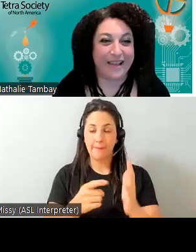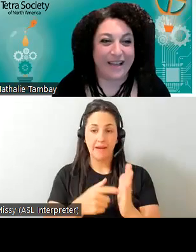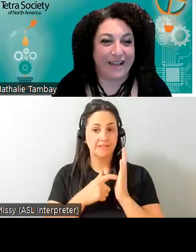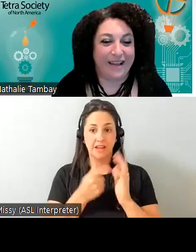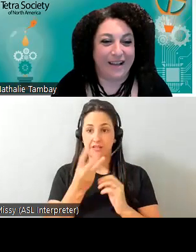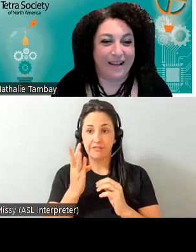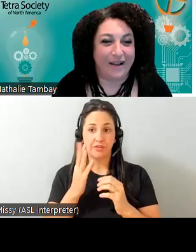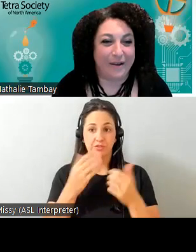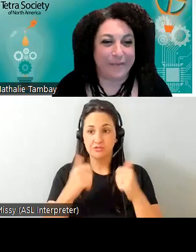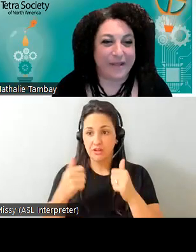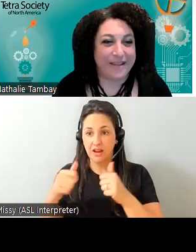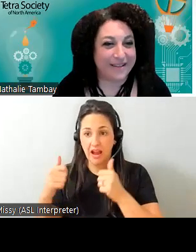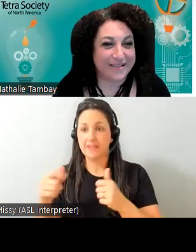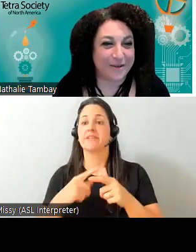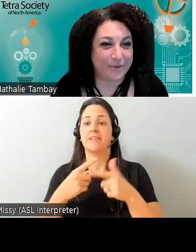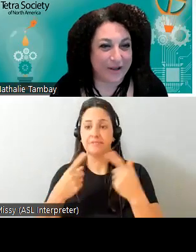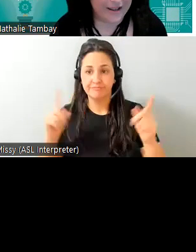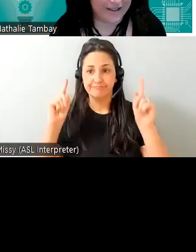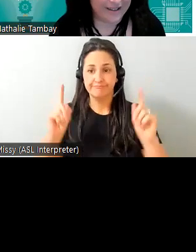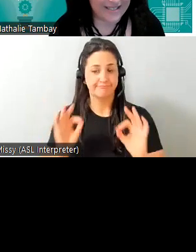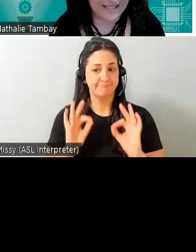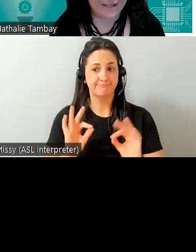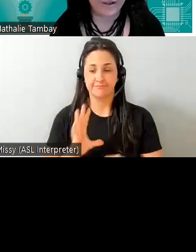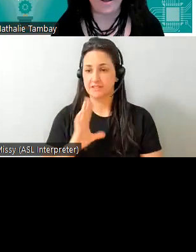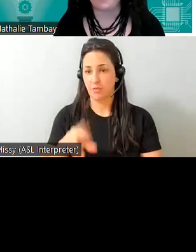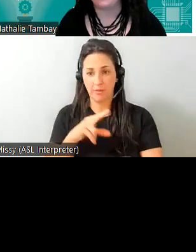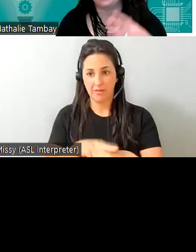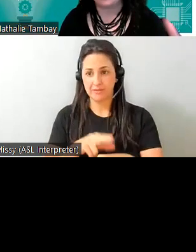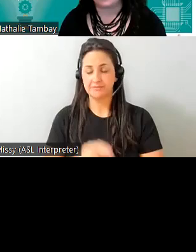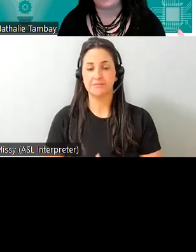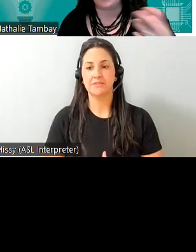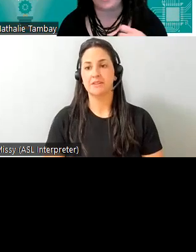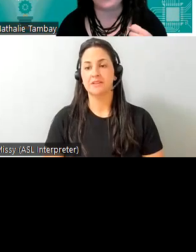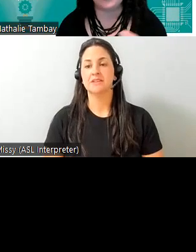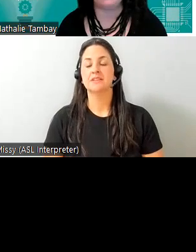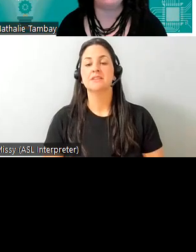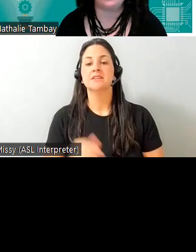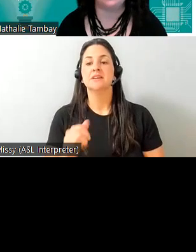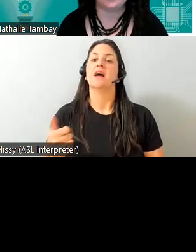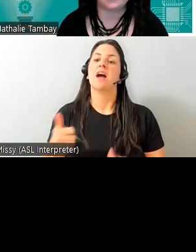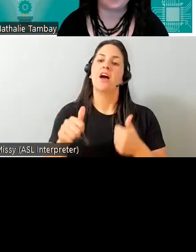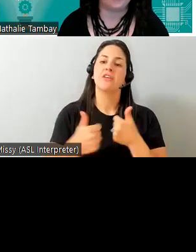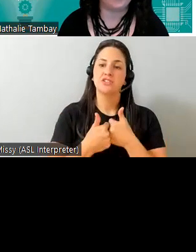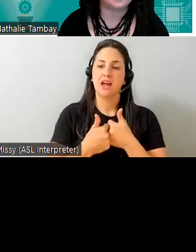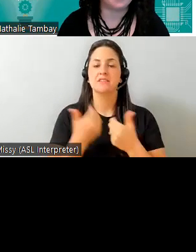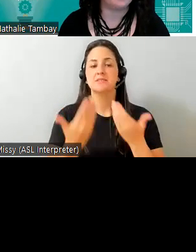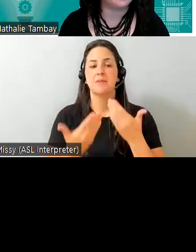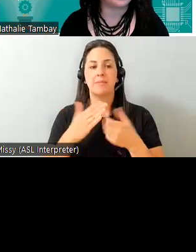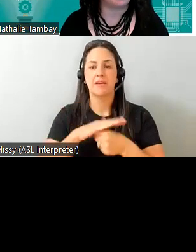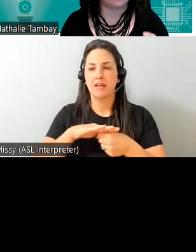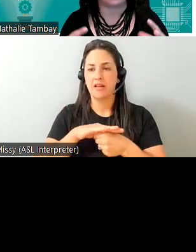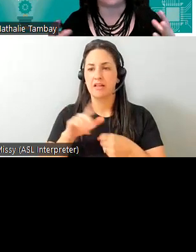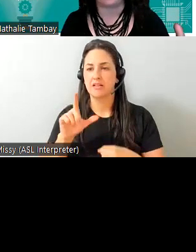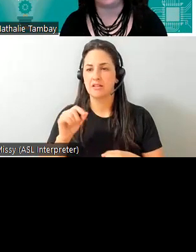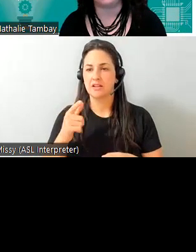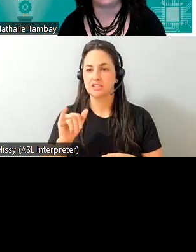um so uh let's see um another challenge may be logistical sometimes